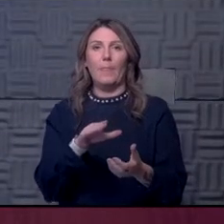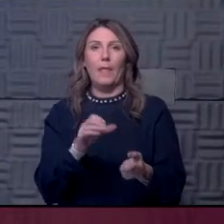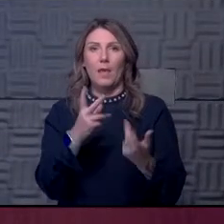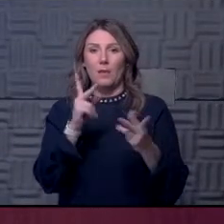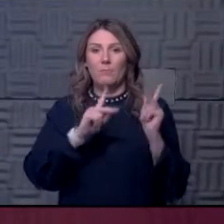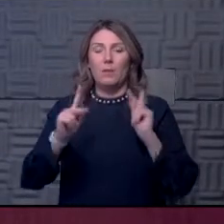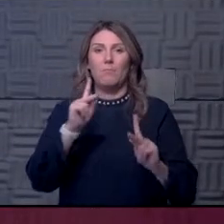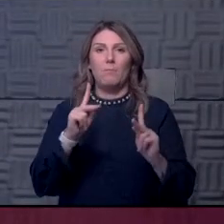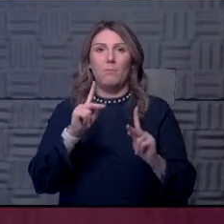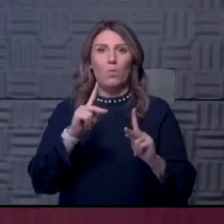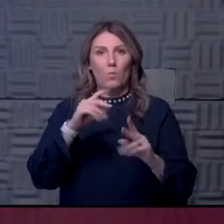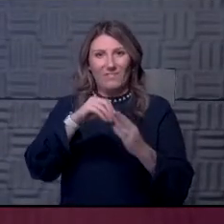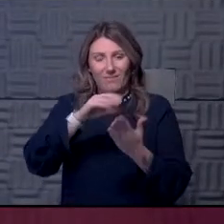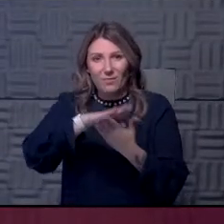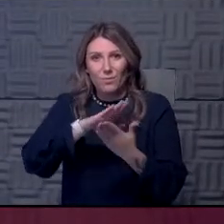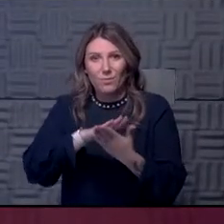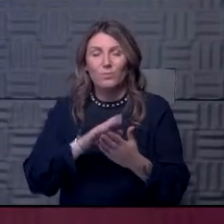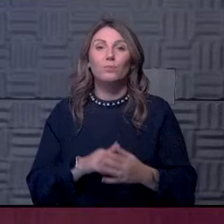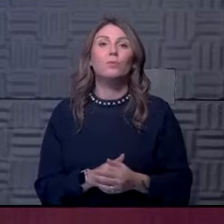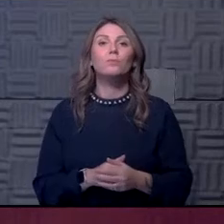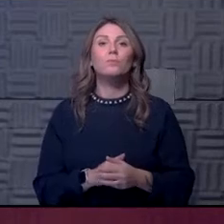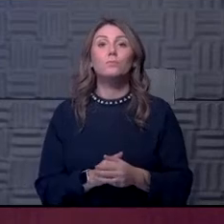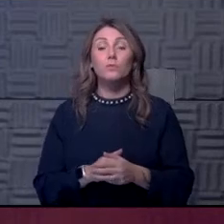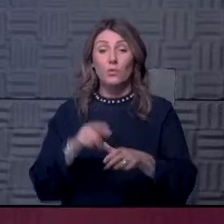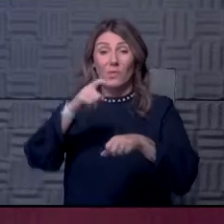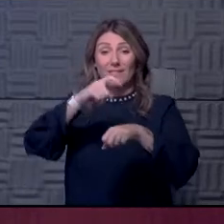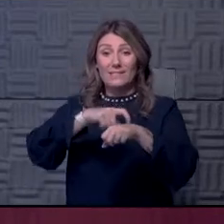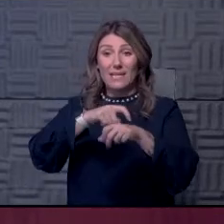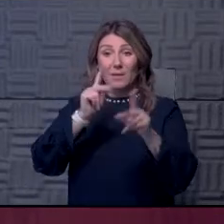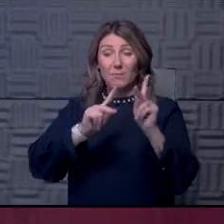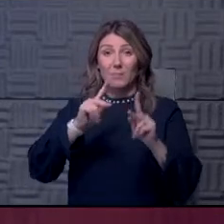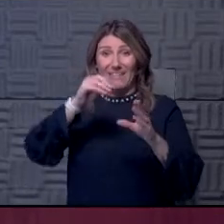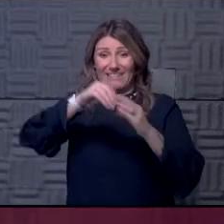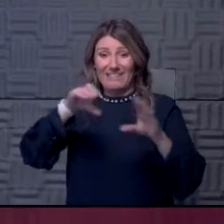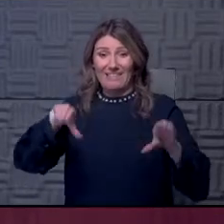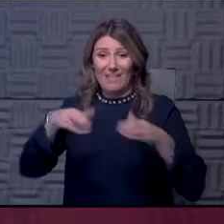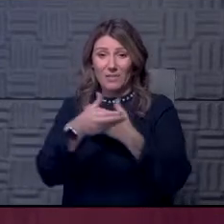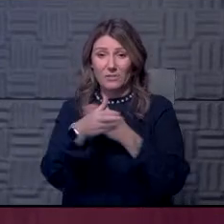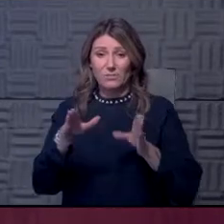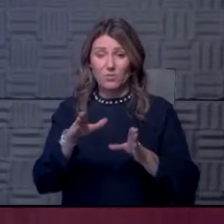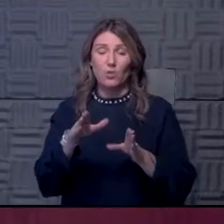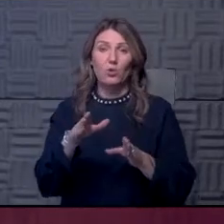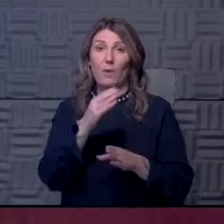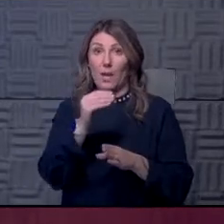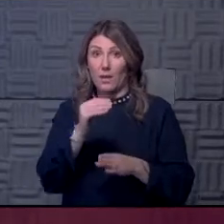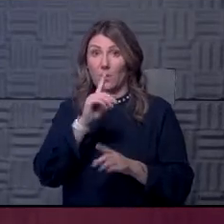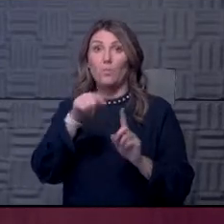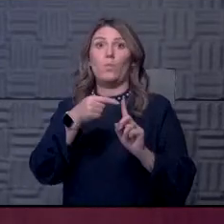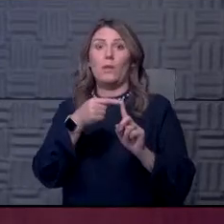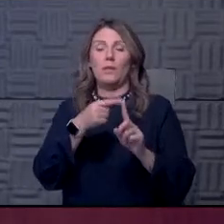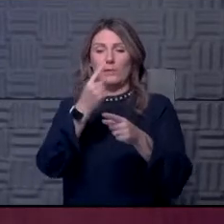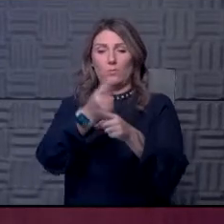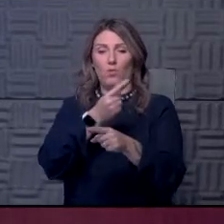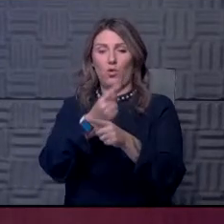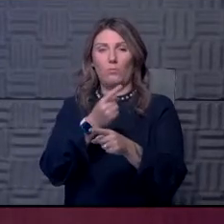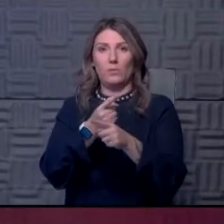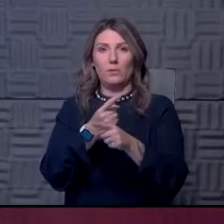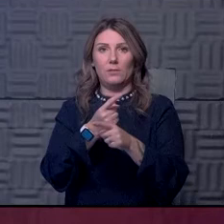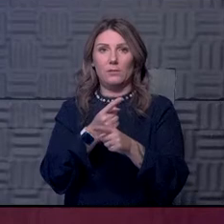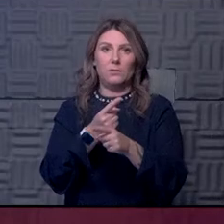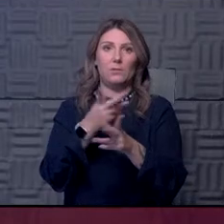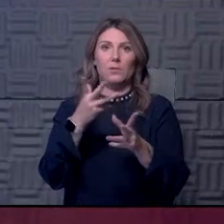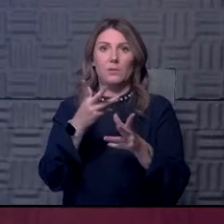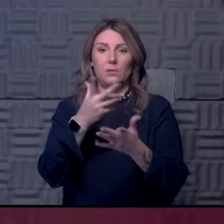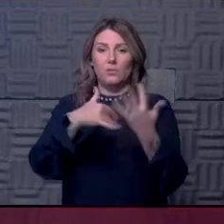and so, um, you know, the, the time that people are actually in a classroom and when they are, it's in a inappropriate socially, physically